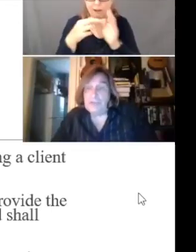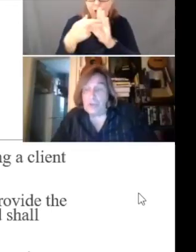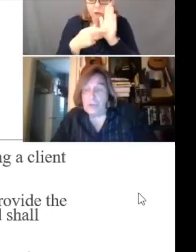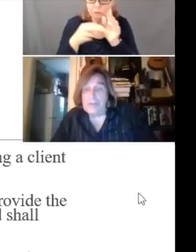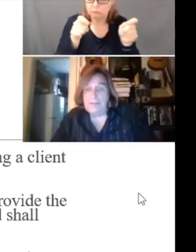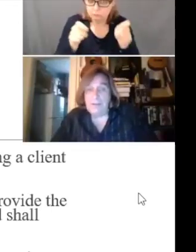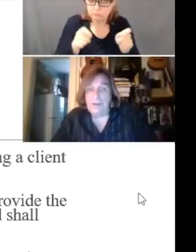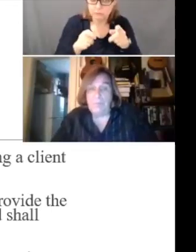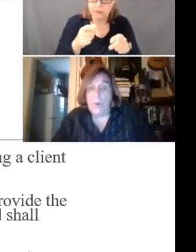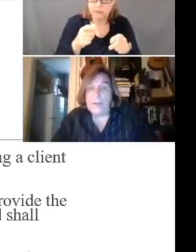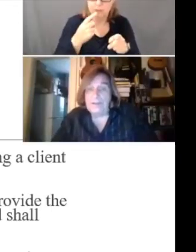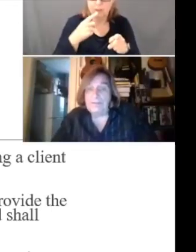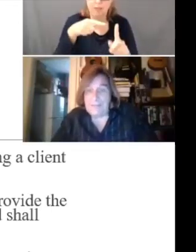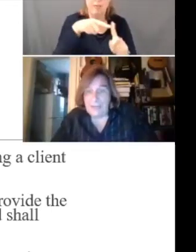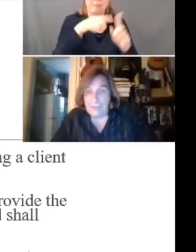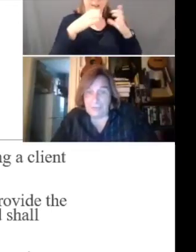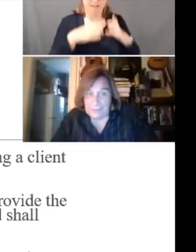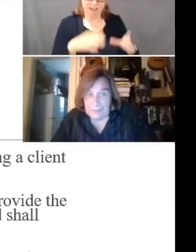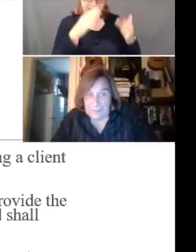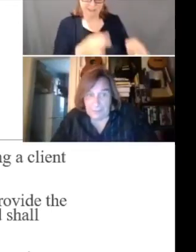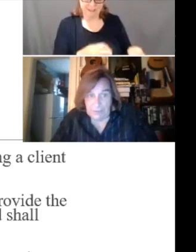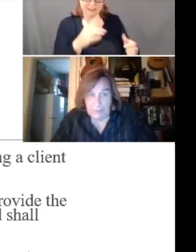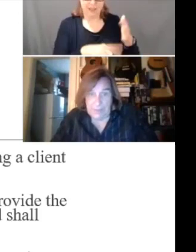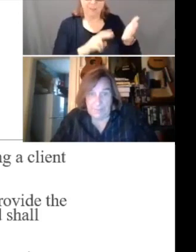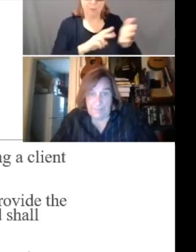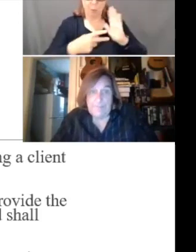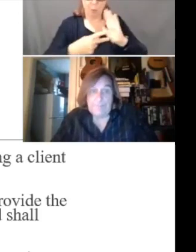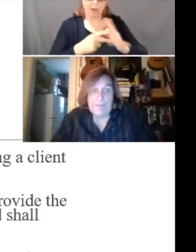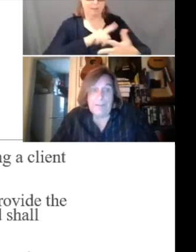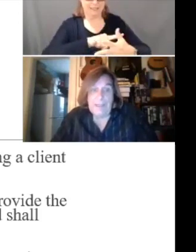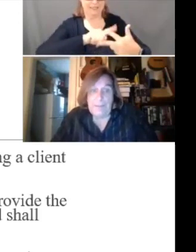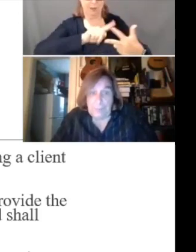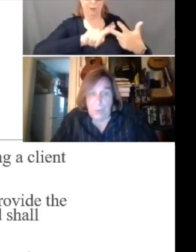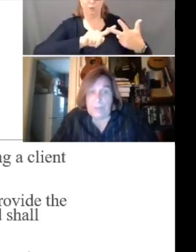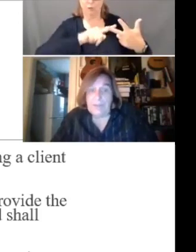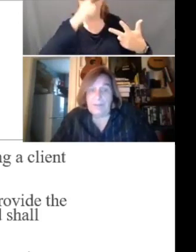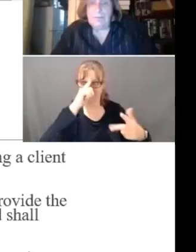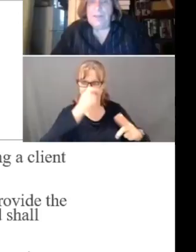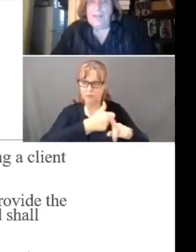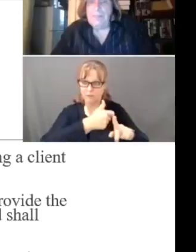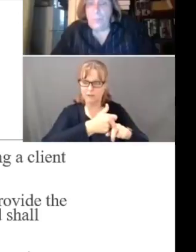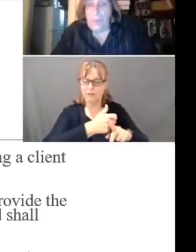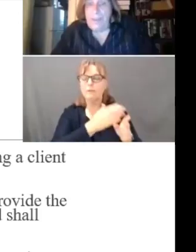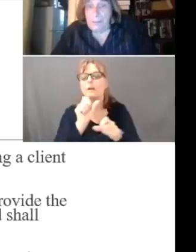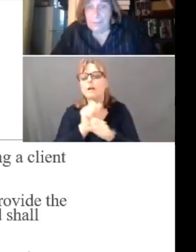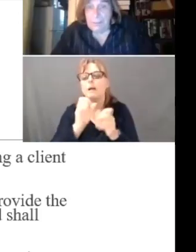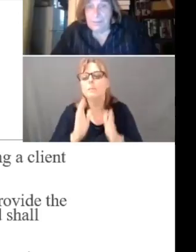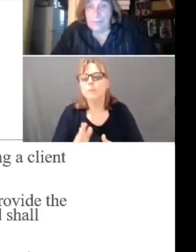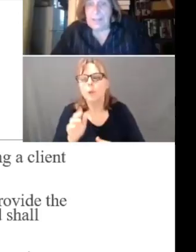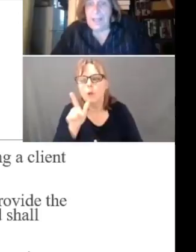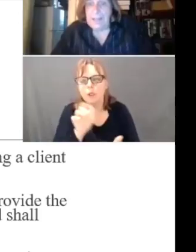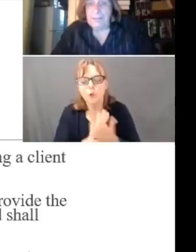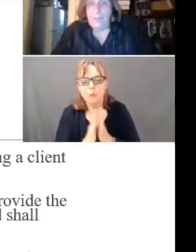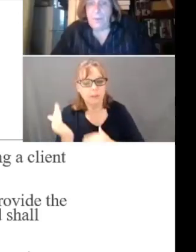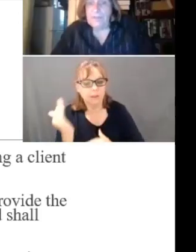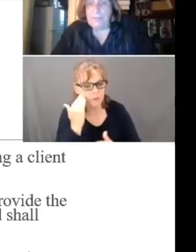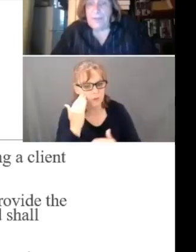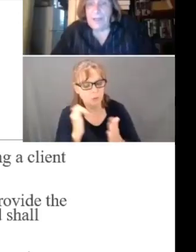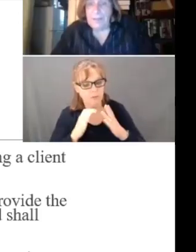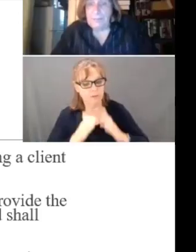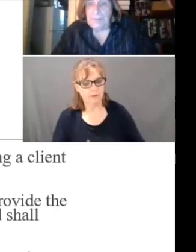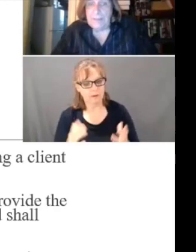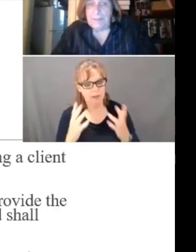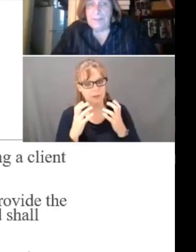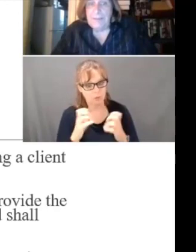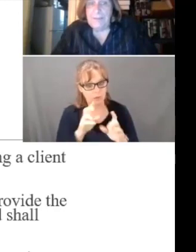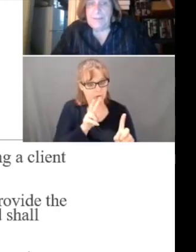should be the determinant of what is dangerous, illegal, or inhumane. An employee who becomes aware that a client wants to